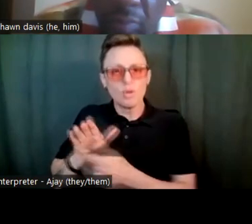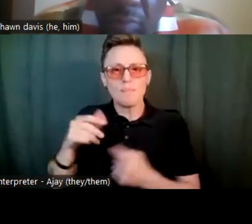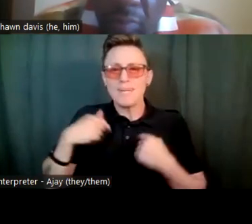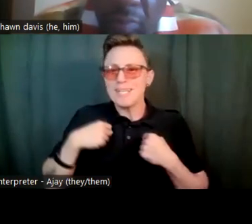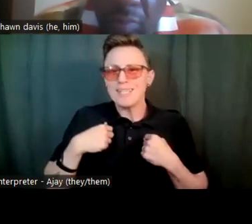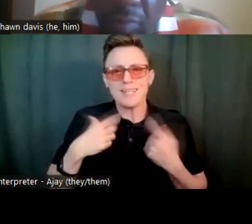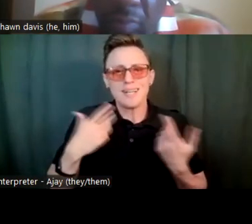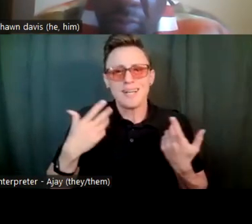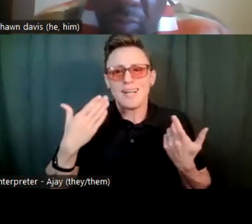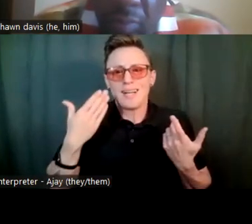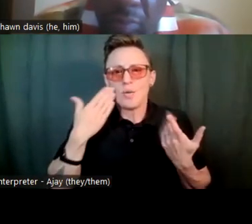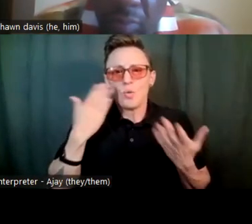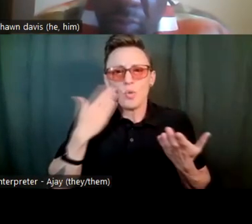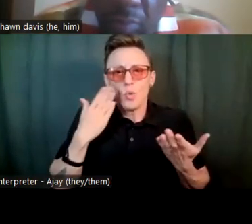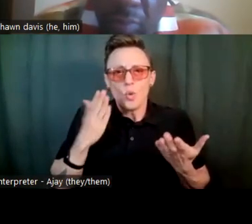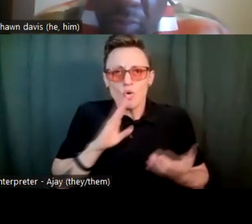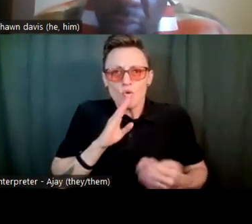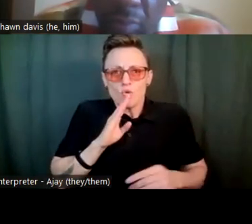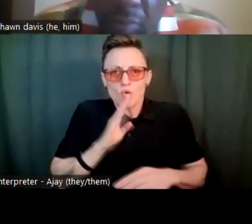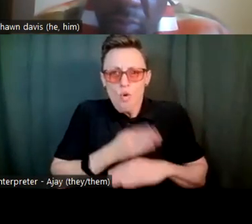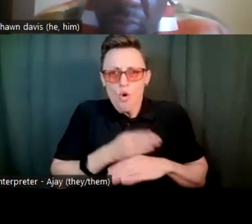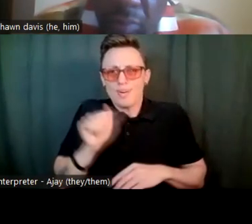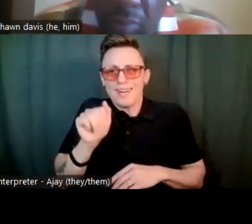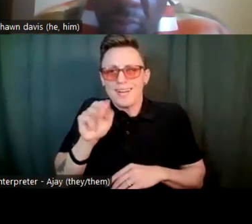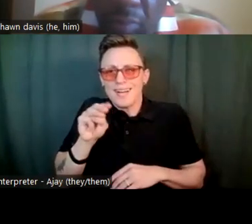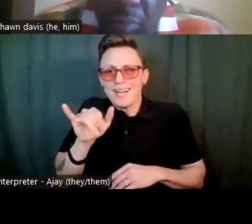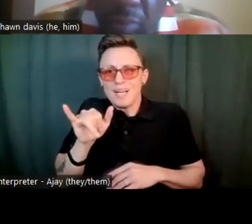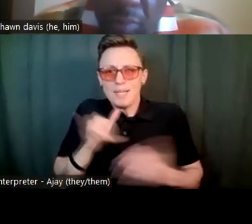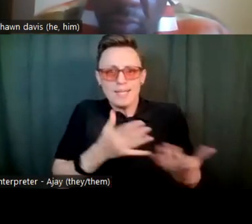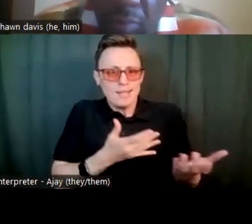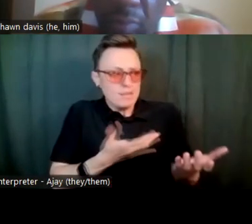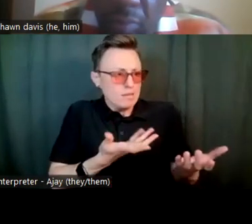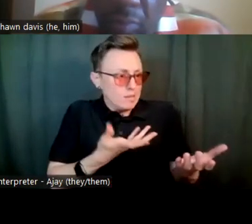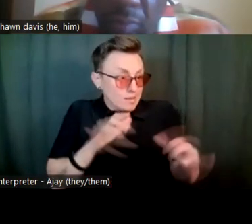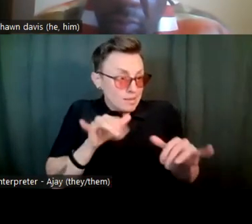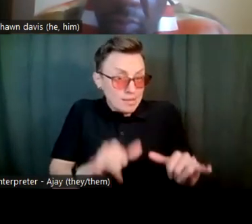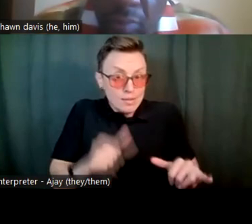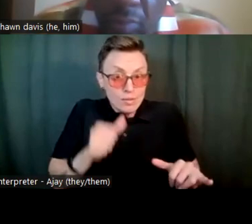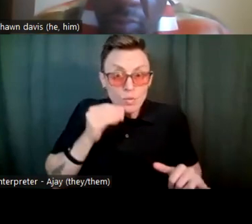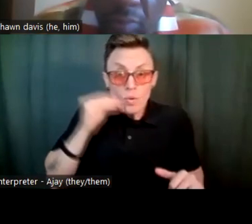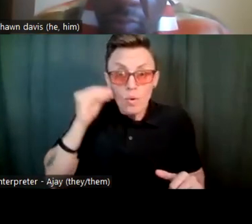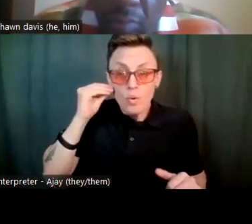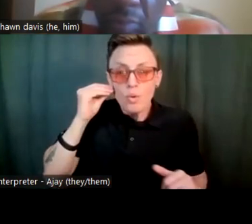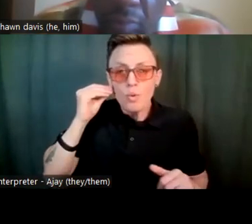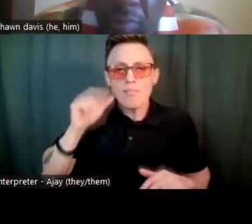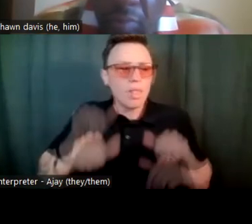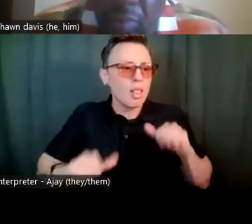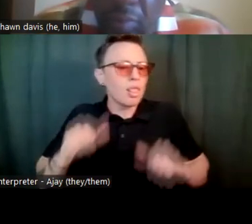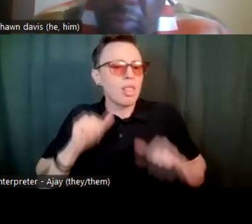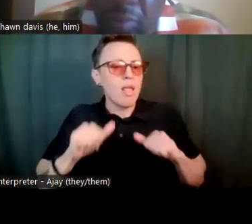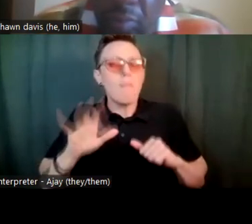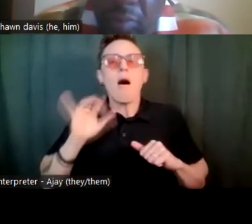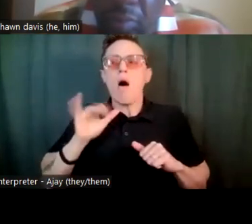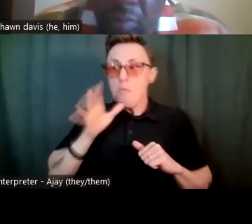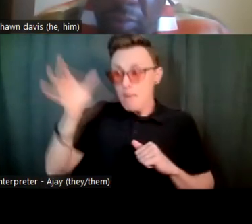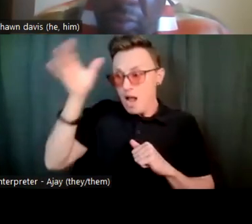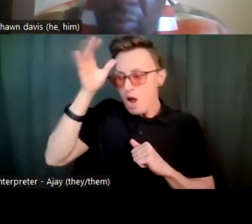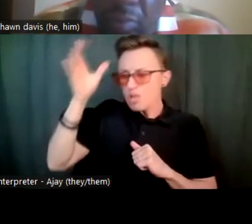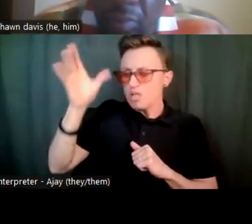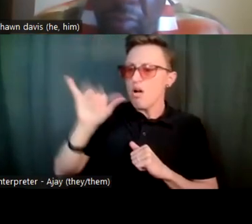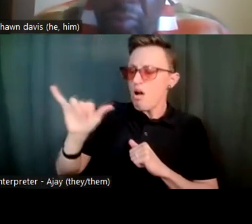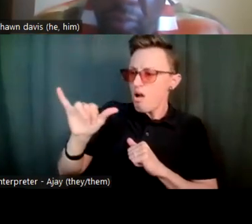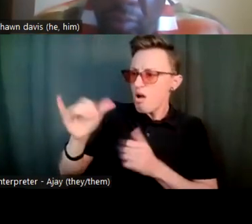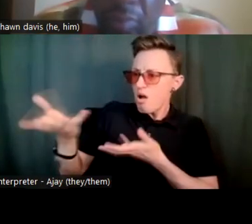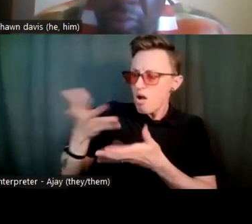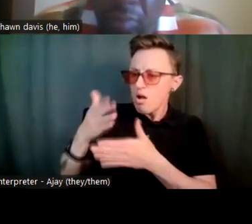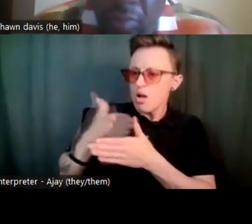would do with my daughter, Amy, and whether she would just need to stay home. And just by having that shared experience with other parents,